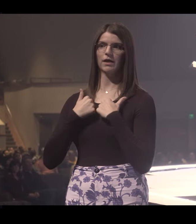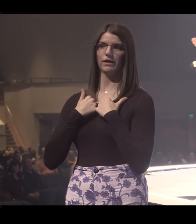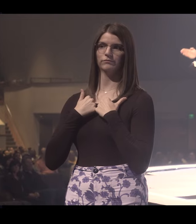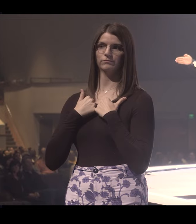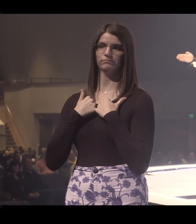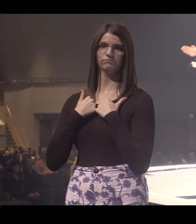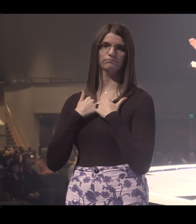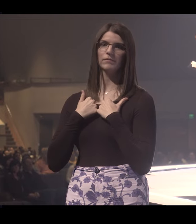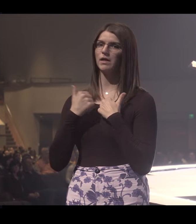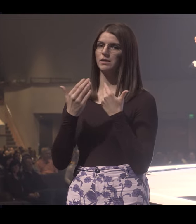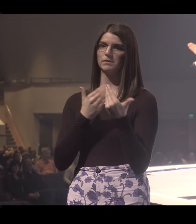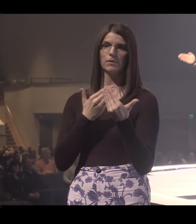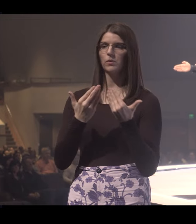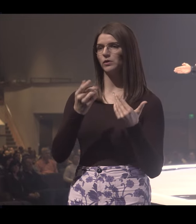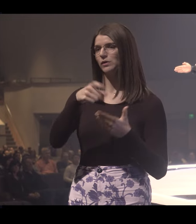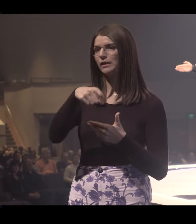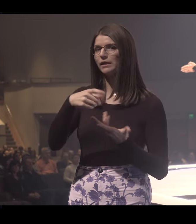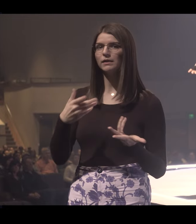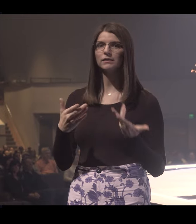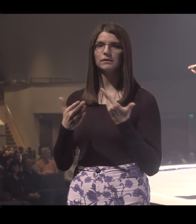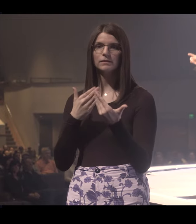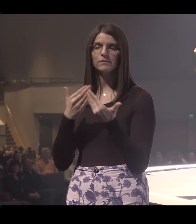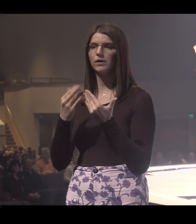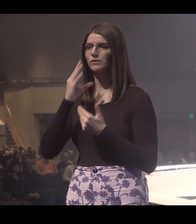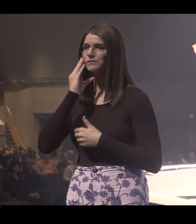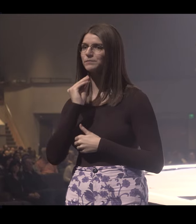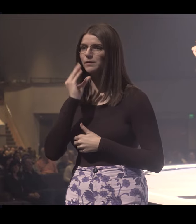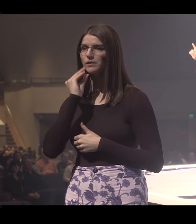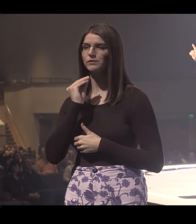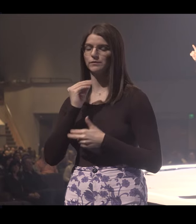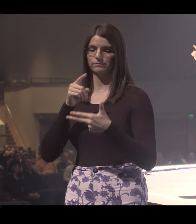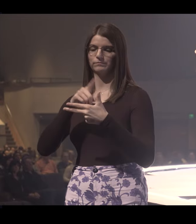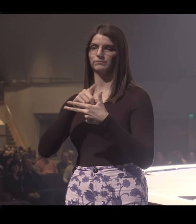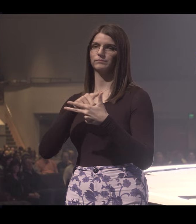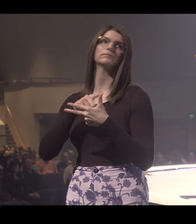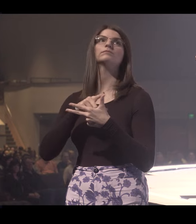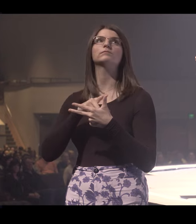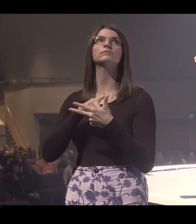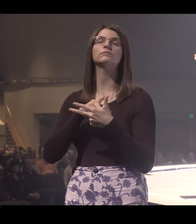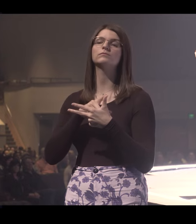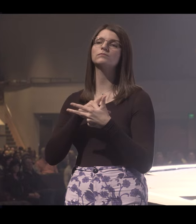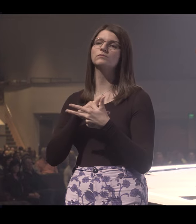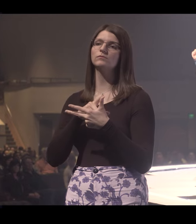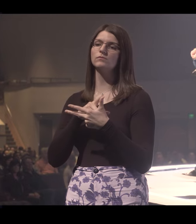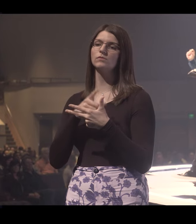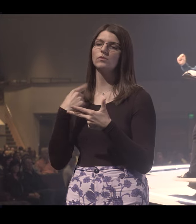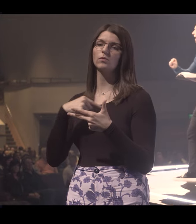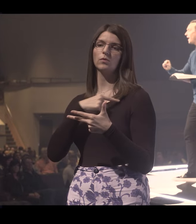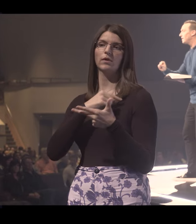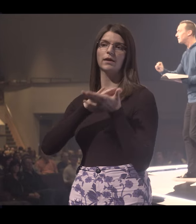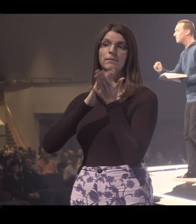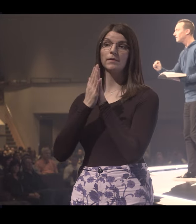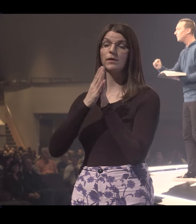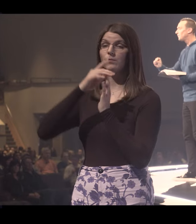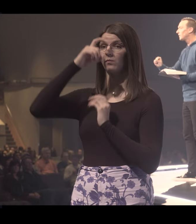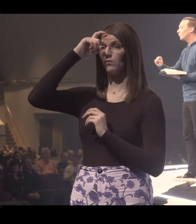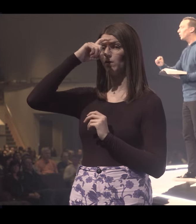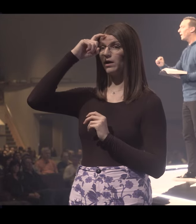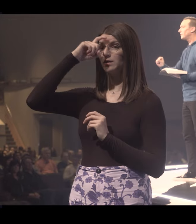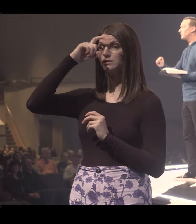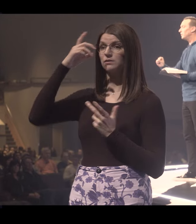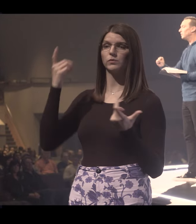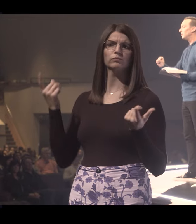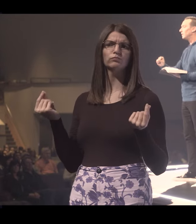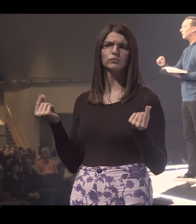life no matter what you need, no matter what you're going through. And here's principle number one. We are told to become wise.